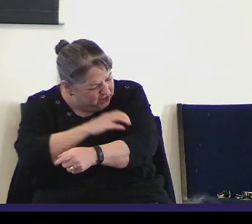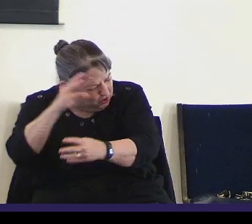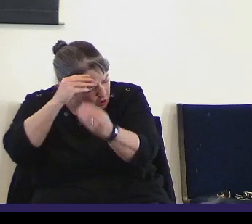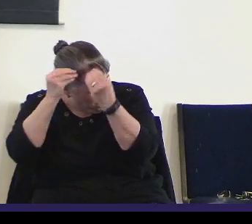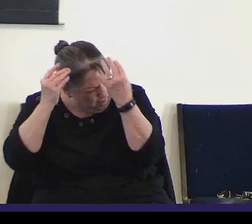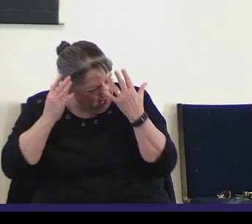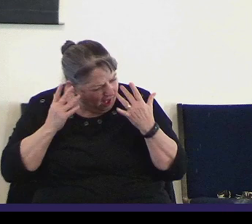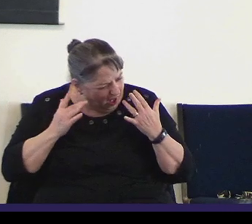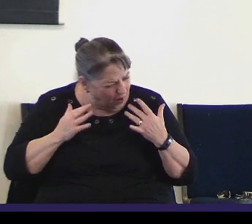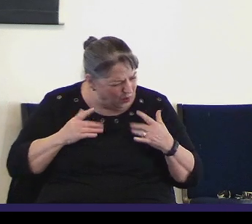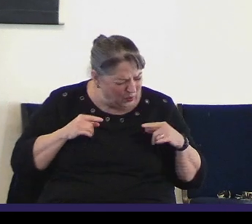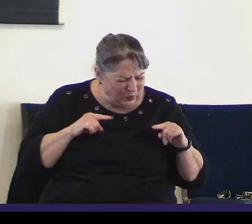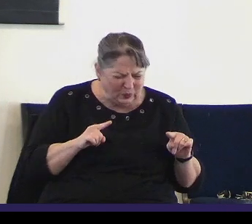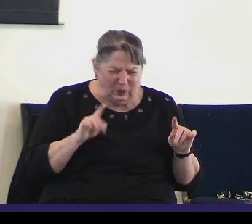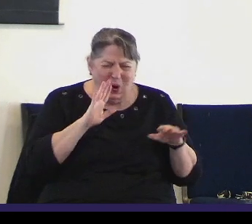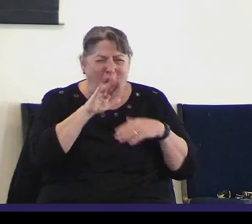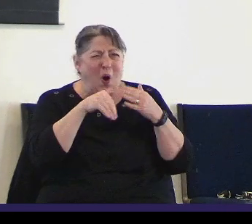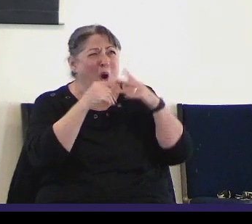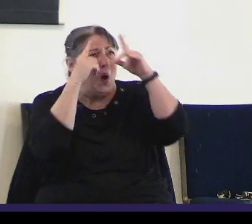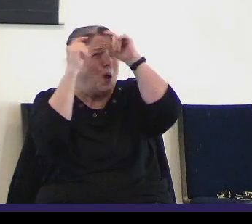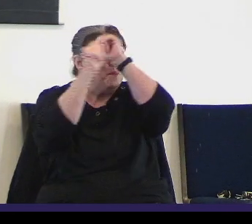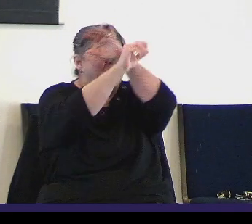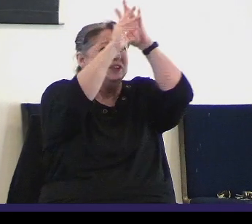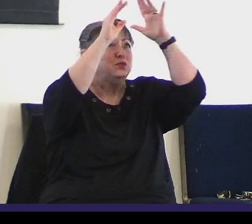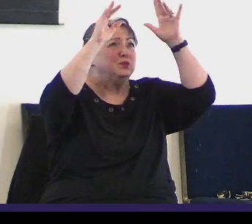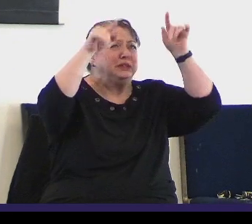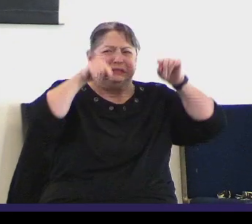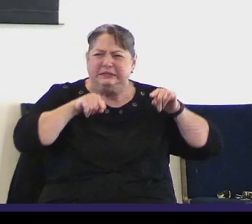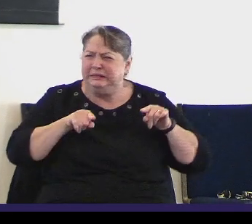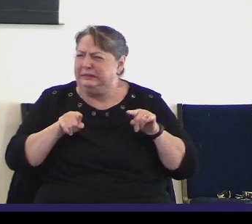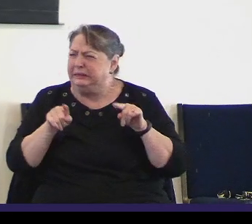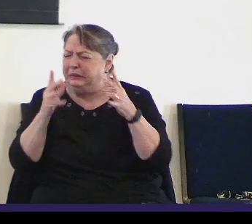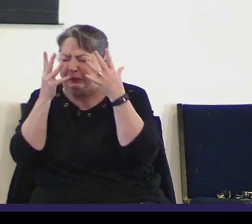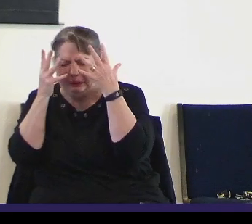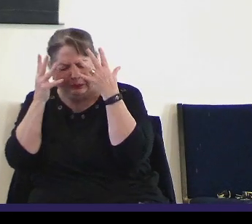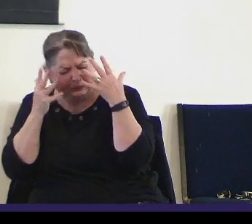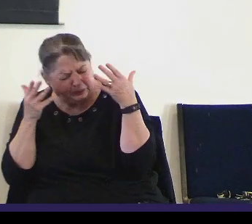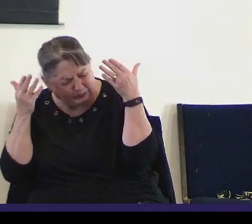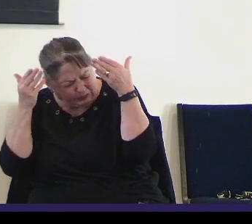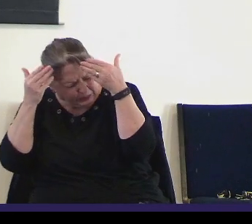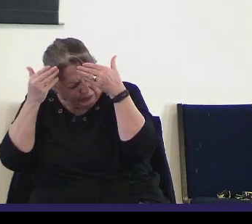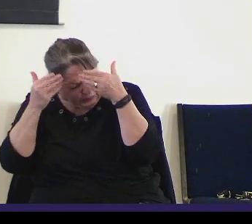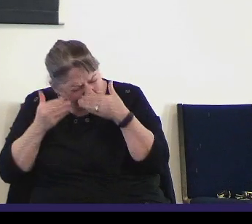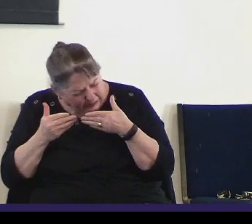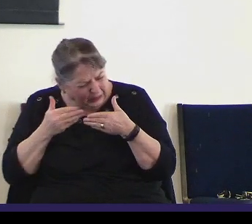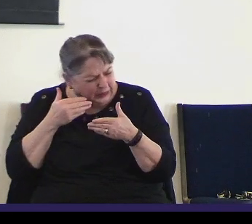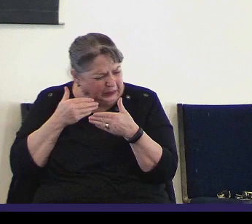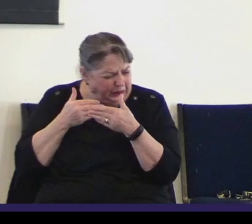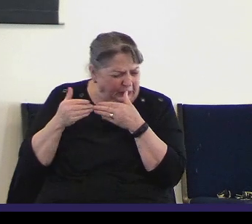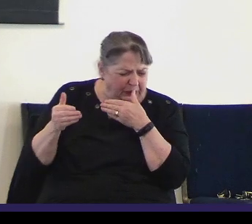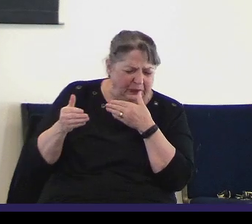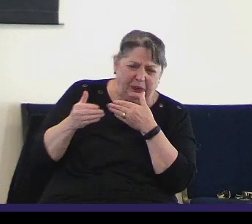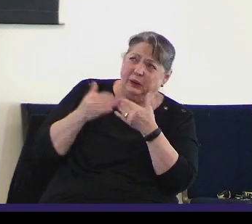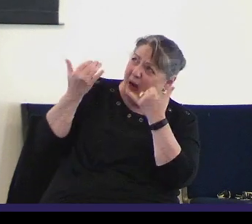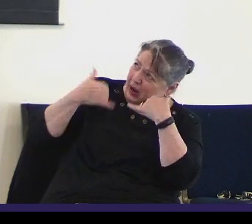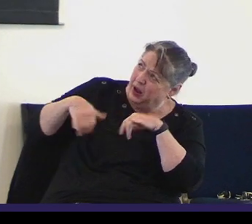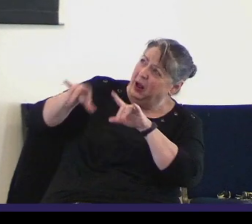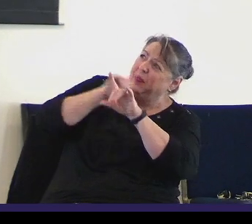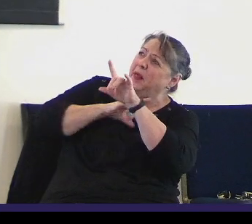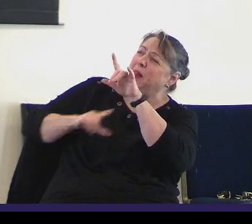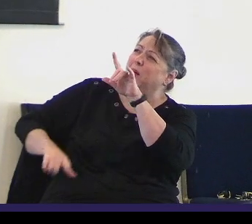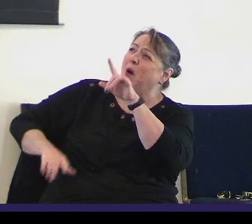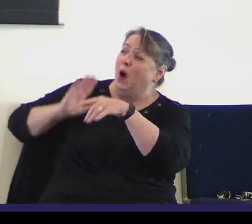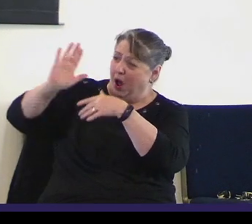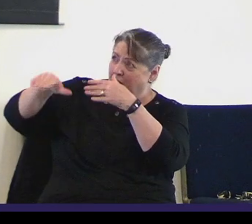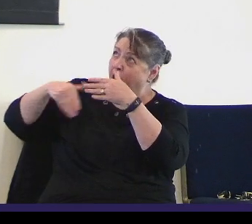in your power, over all my dreams, in my darkest hour, you are